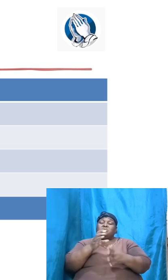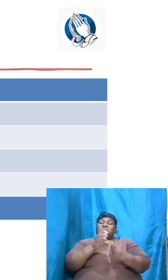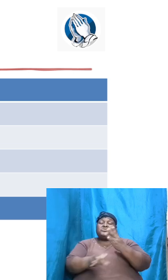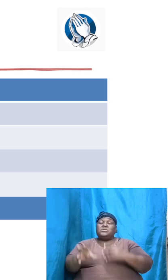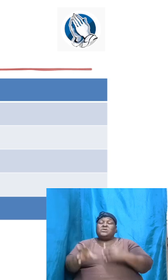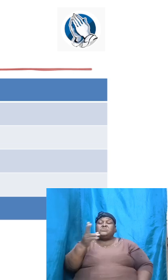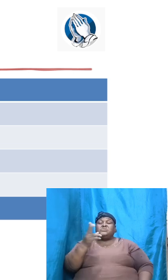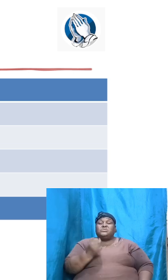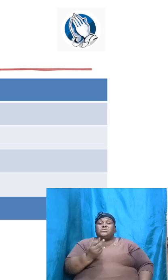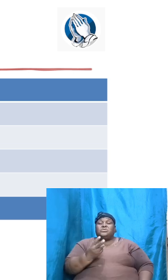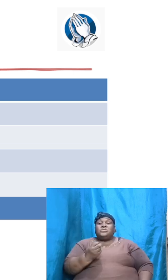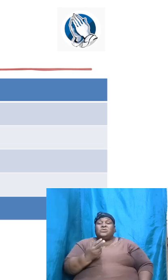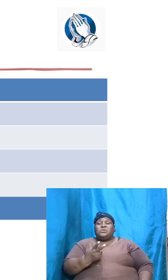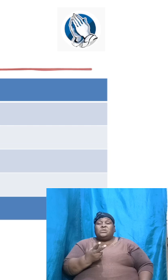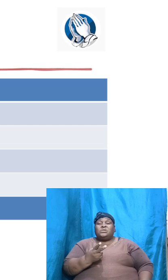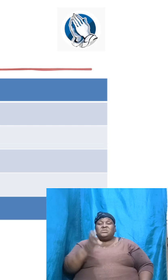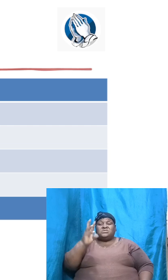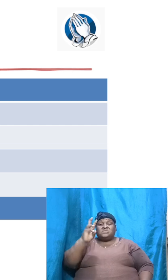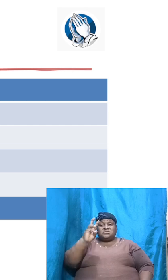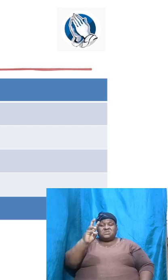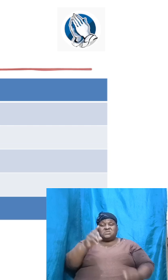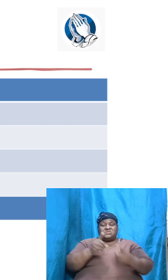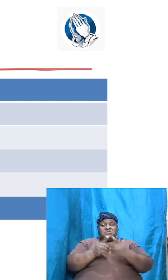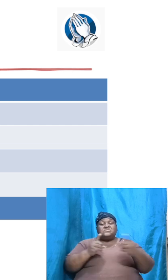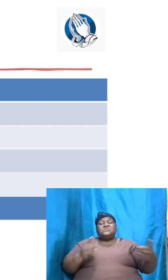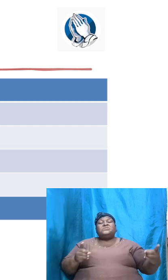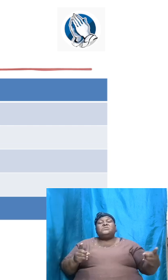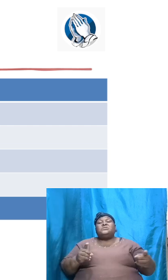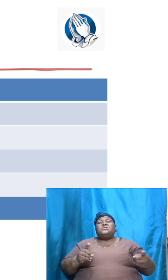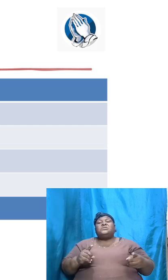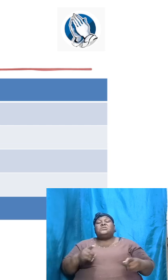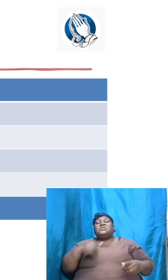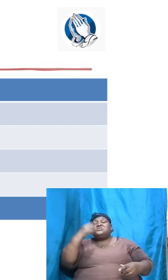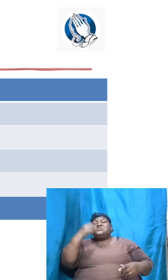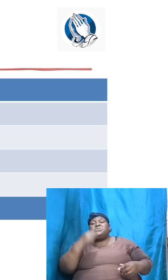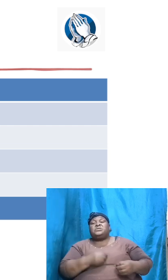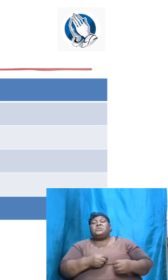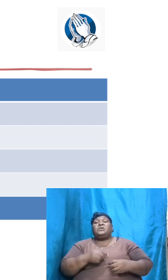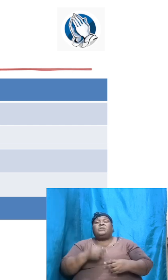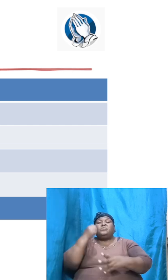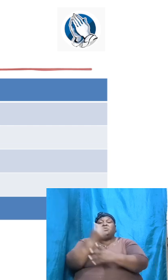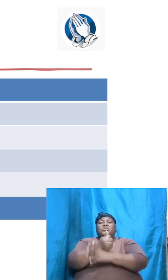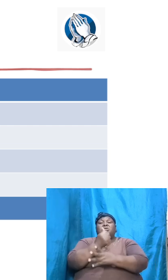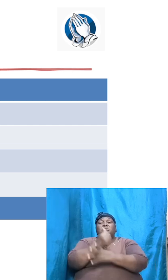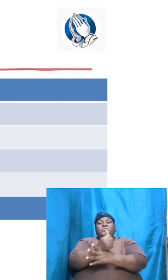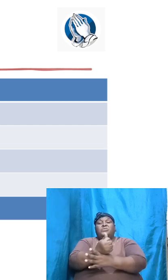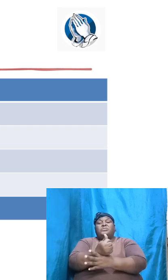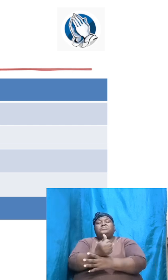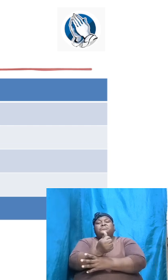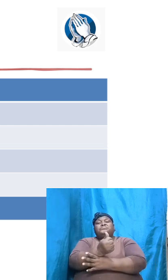sixth division, the sixth division speak to us about Abraham.